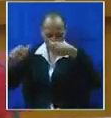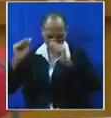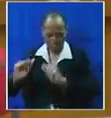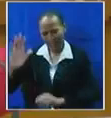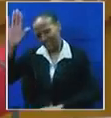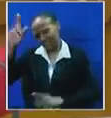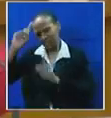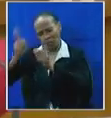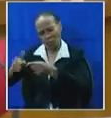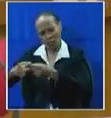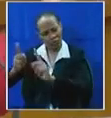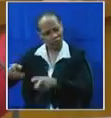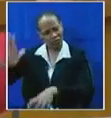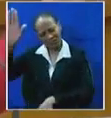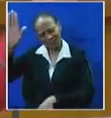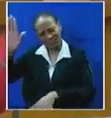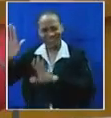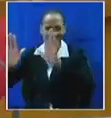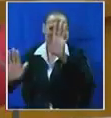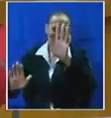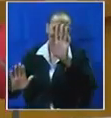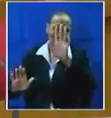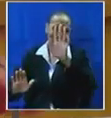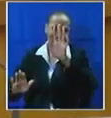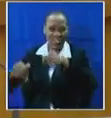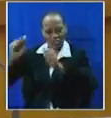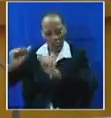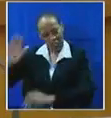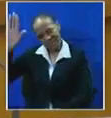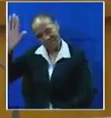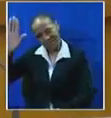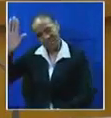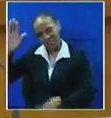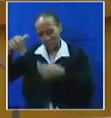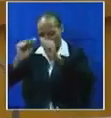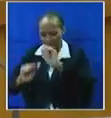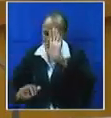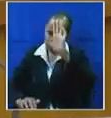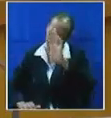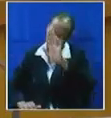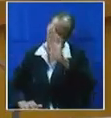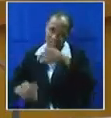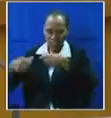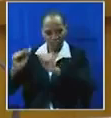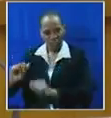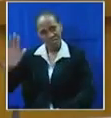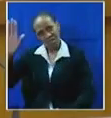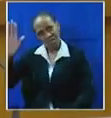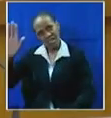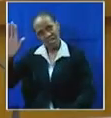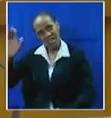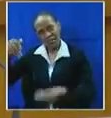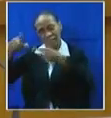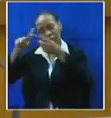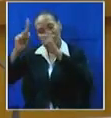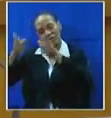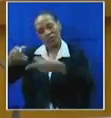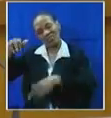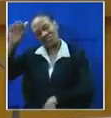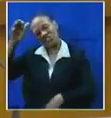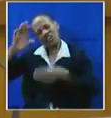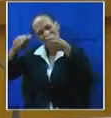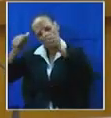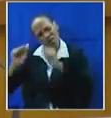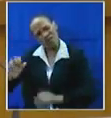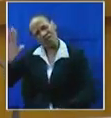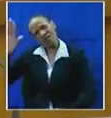person. I've called the ruling party by the point of order. Chair, All those undermined. Point of order. Chair. I'm in